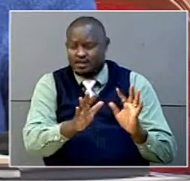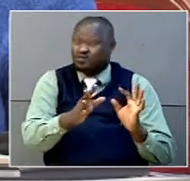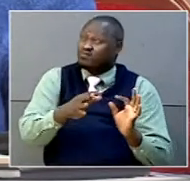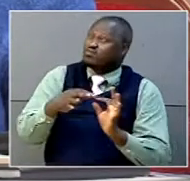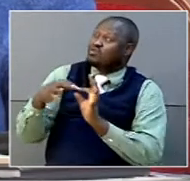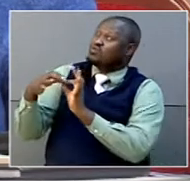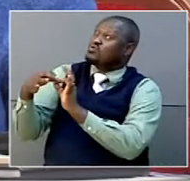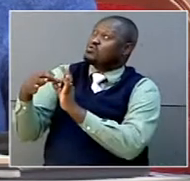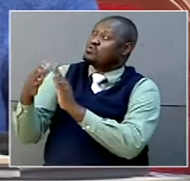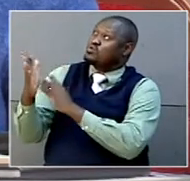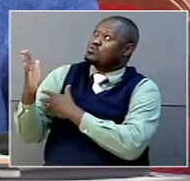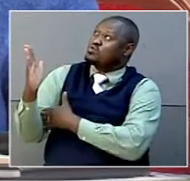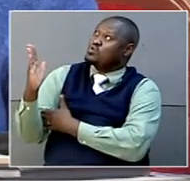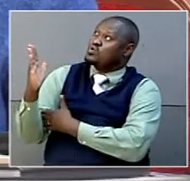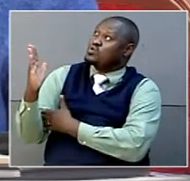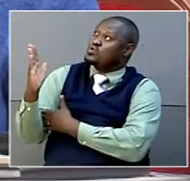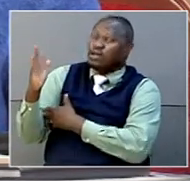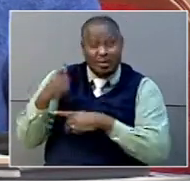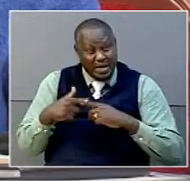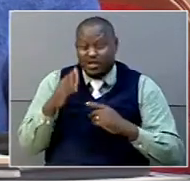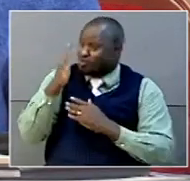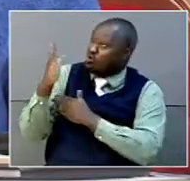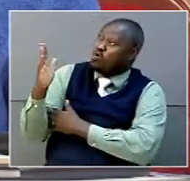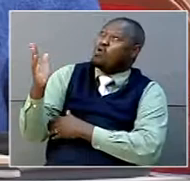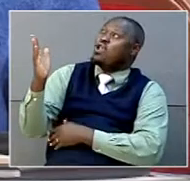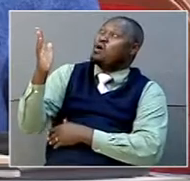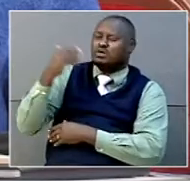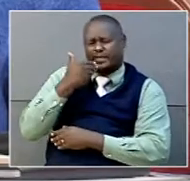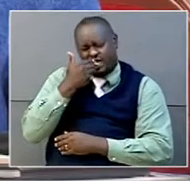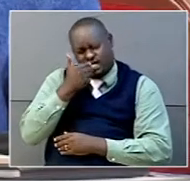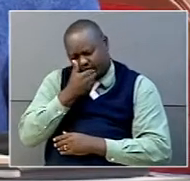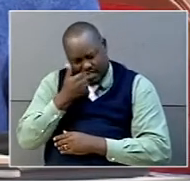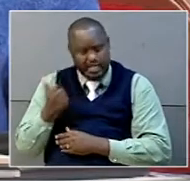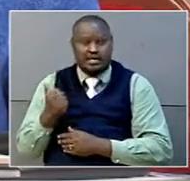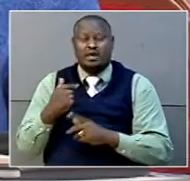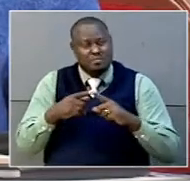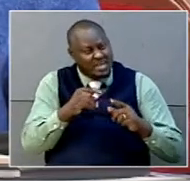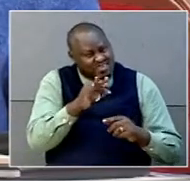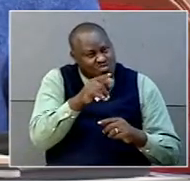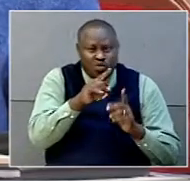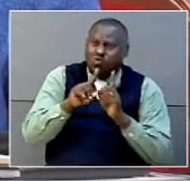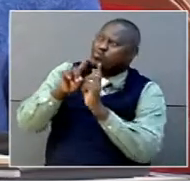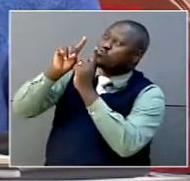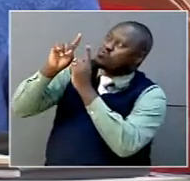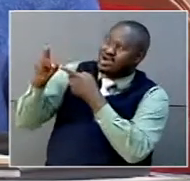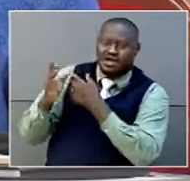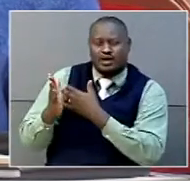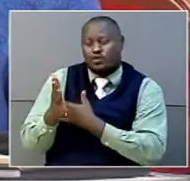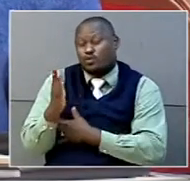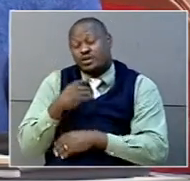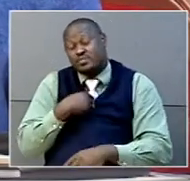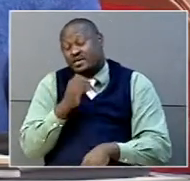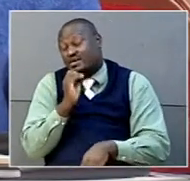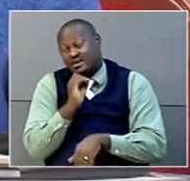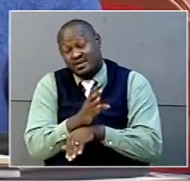And since the enforcer I know who is the best is God, I want to advise you